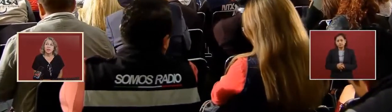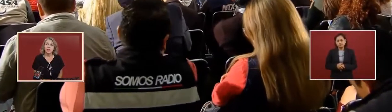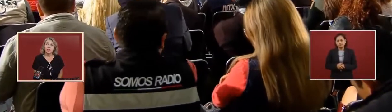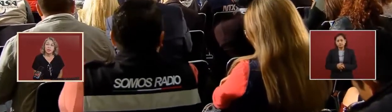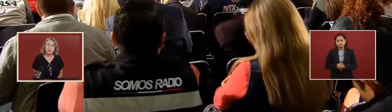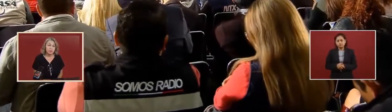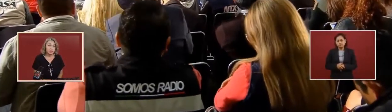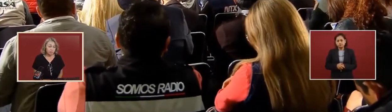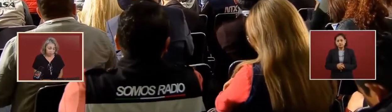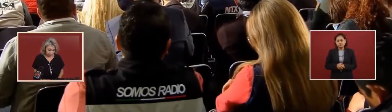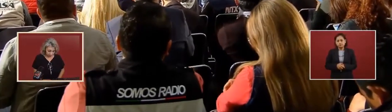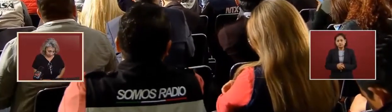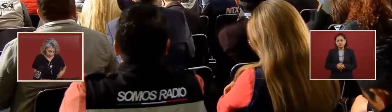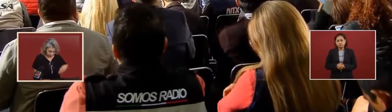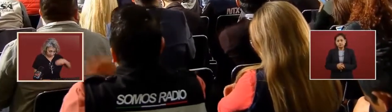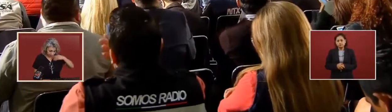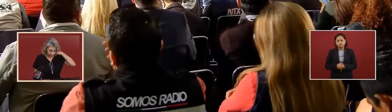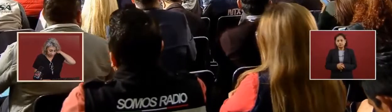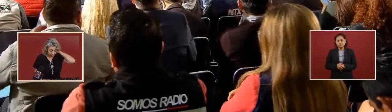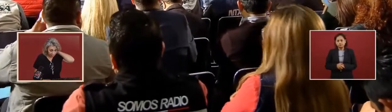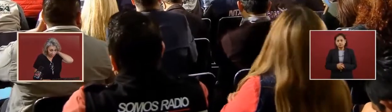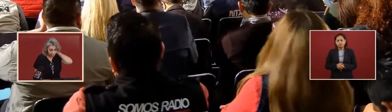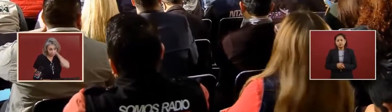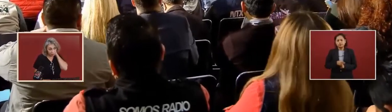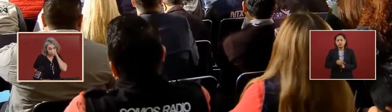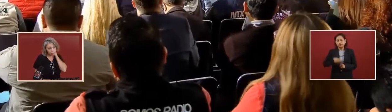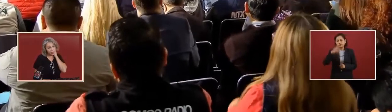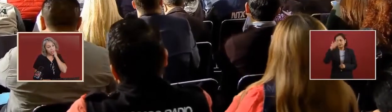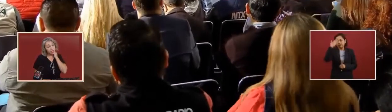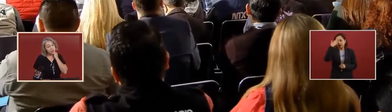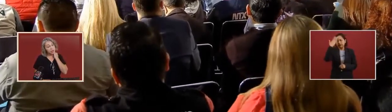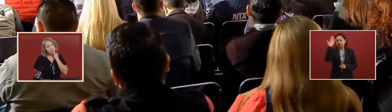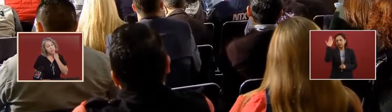that it is one of the areas of the most corruption